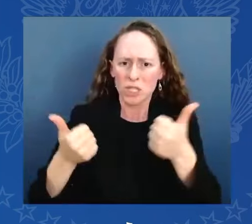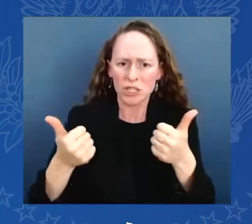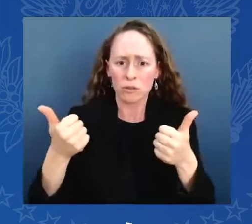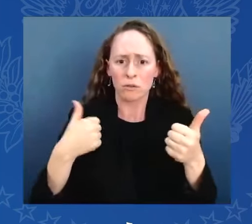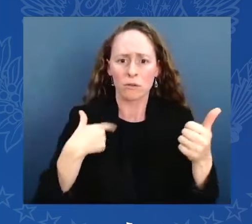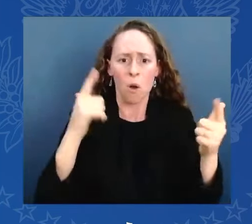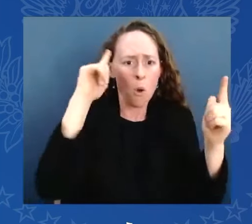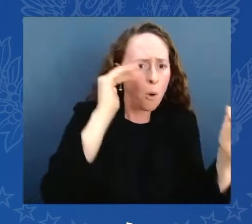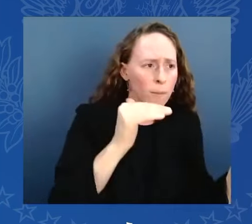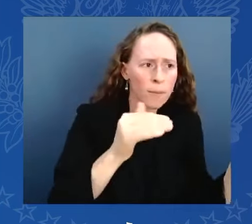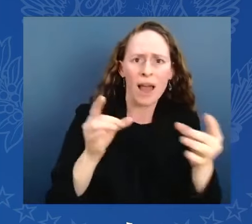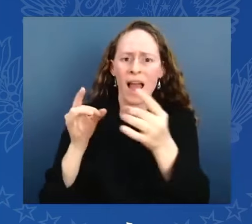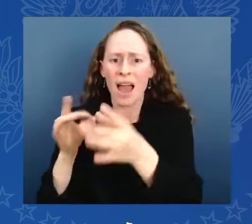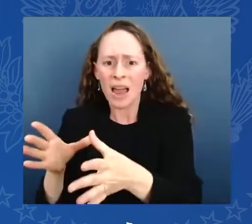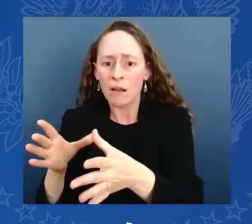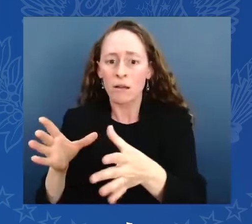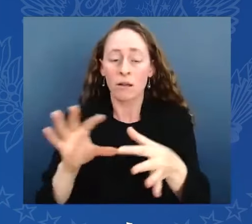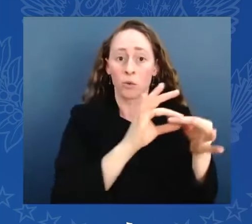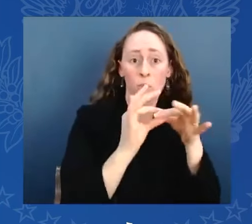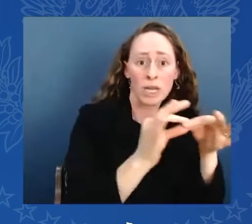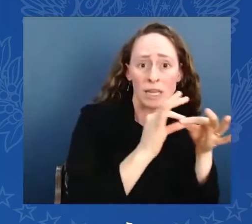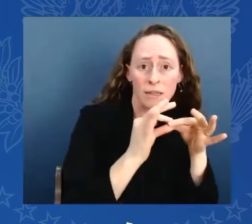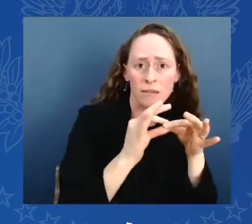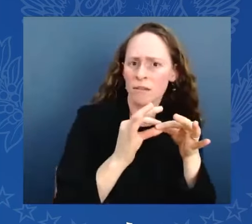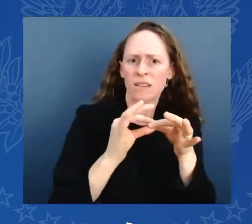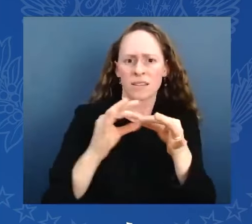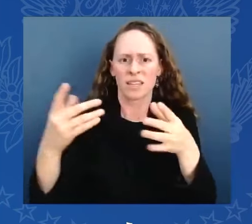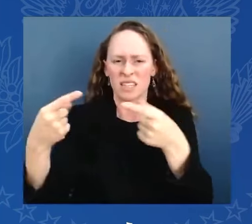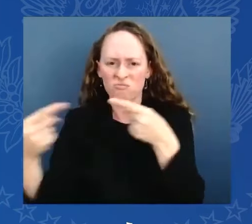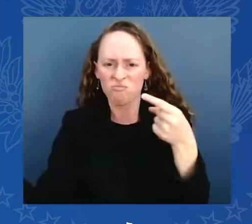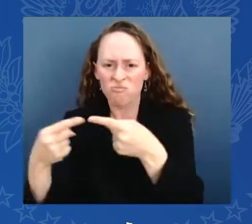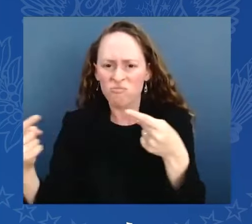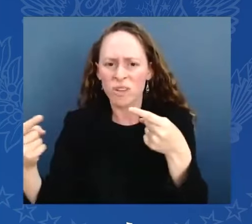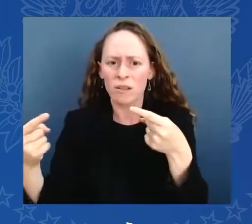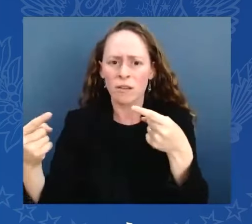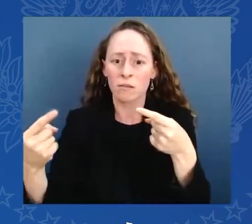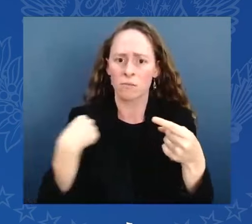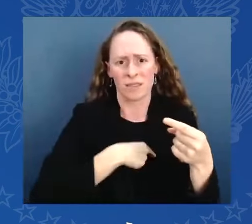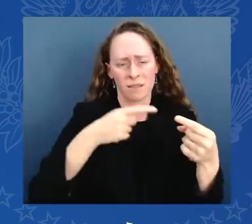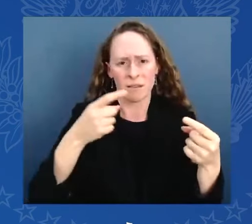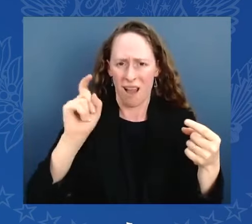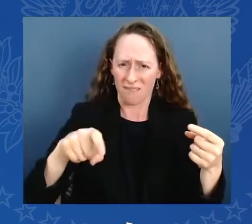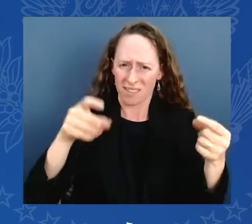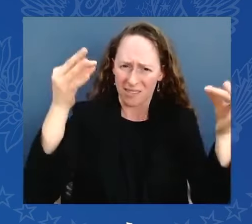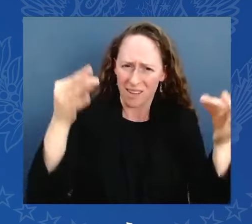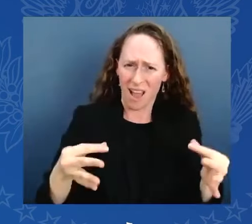do we still believe in honesty, decency, respect, respect, freedom, justice, and democracy?